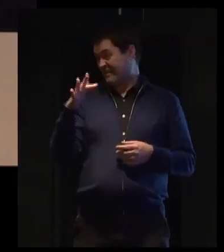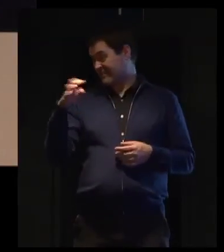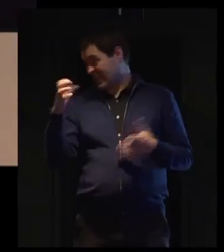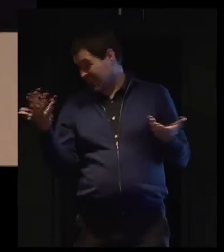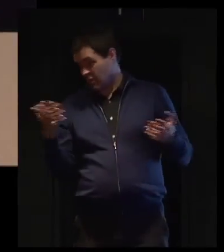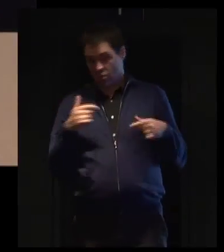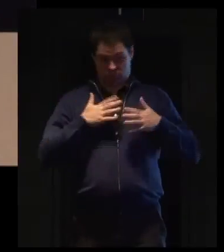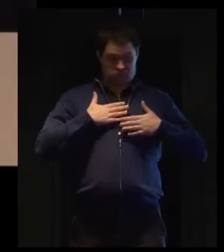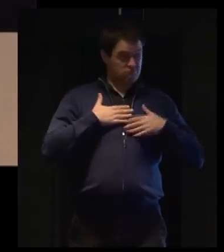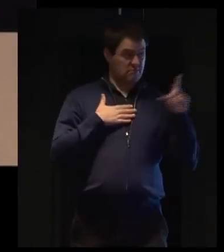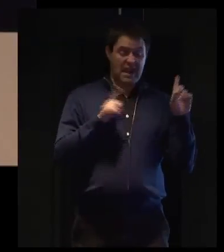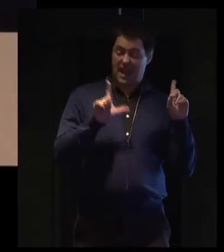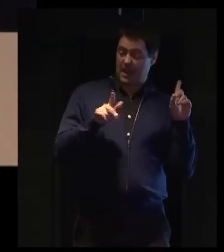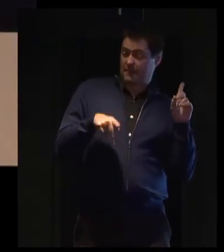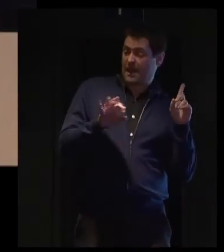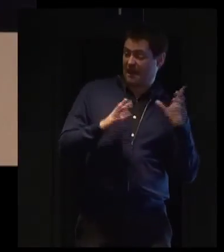can help.